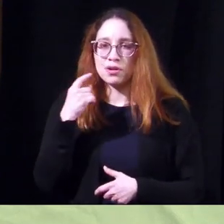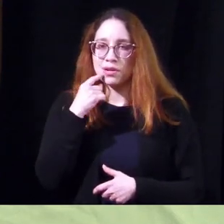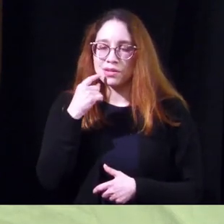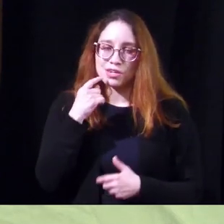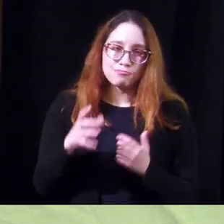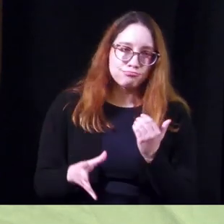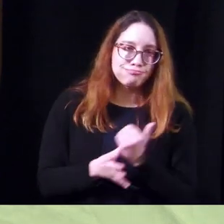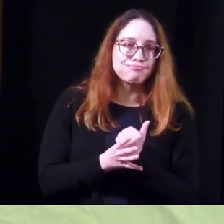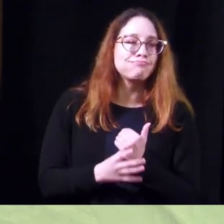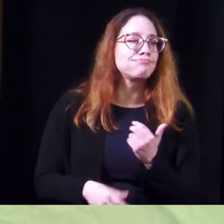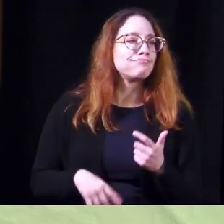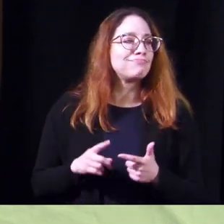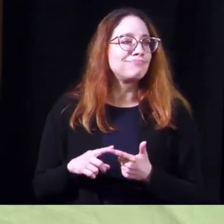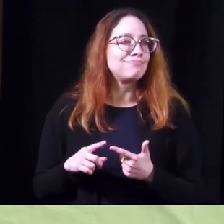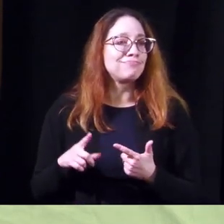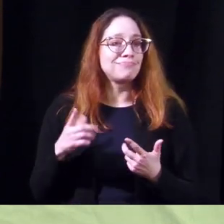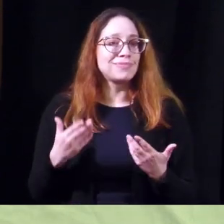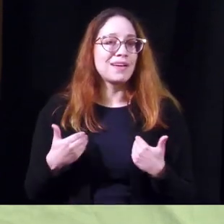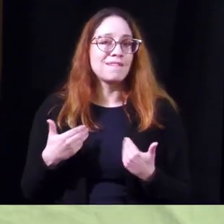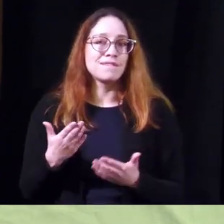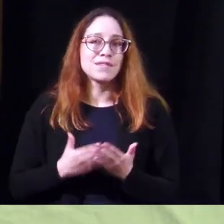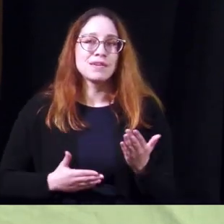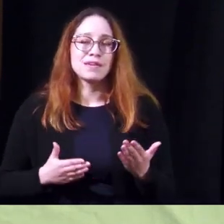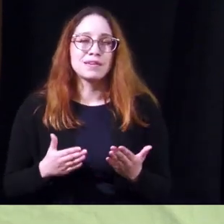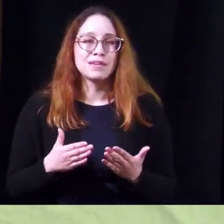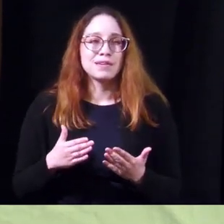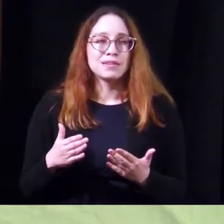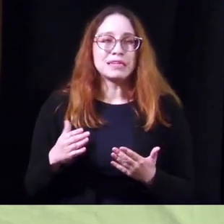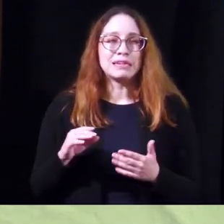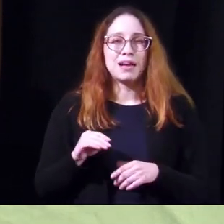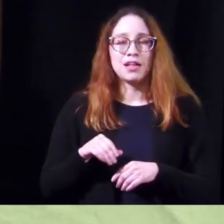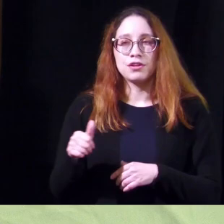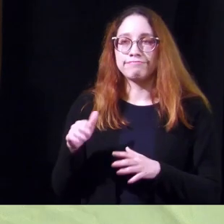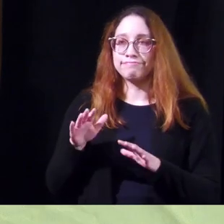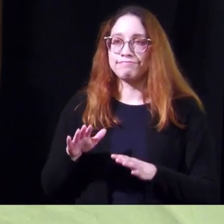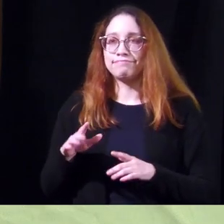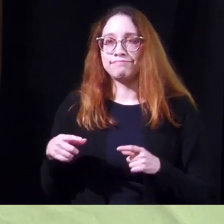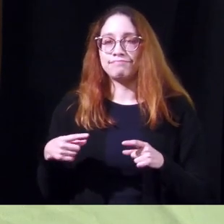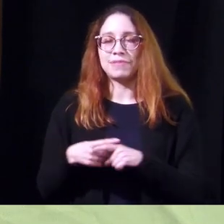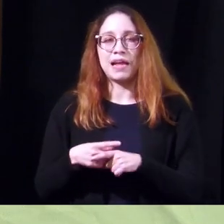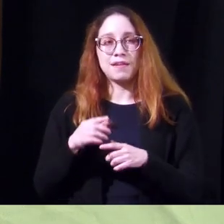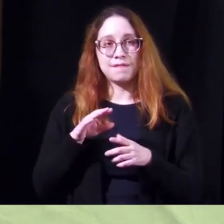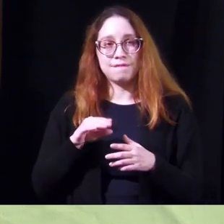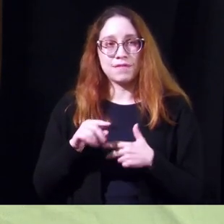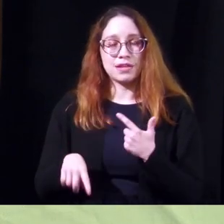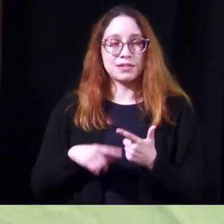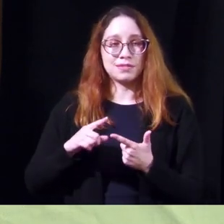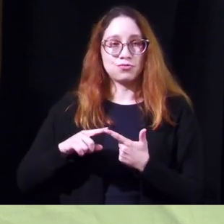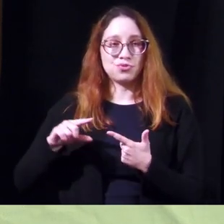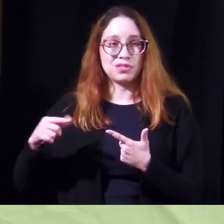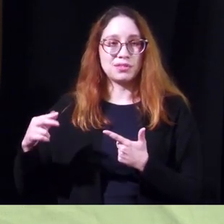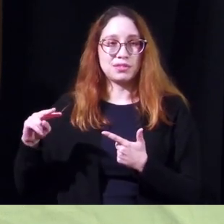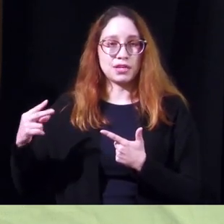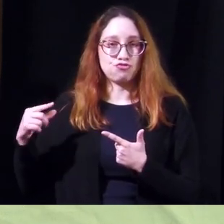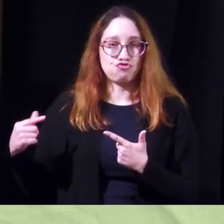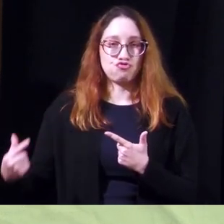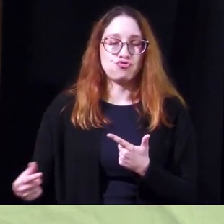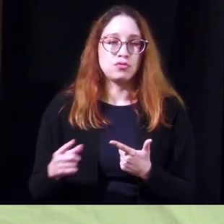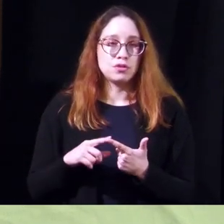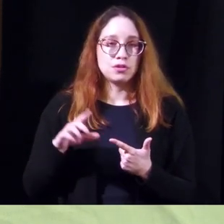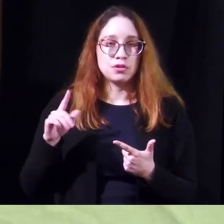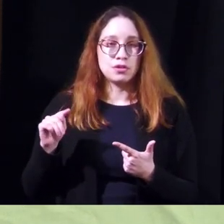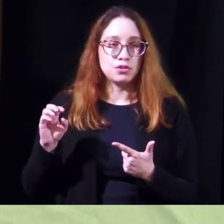constipation it may actually have some cognitive effects as well so that's the first generation second generation was